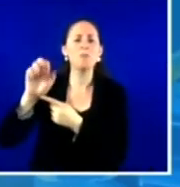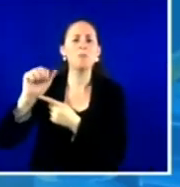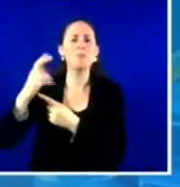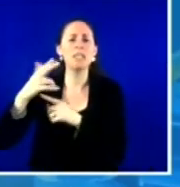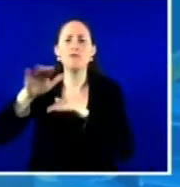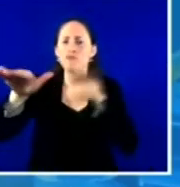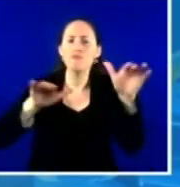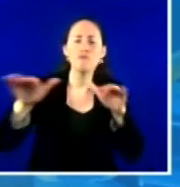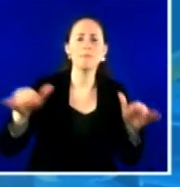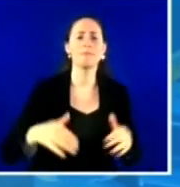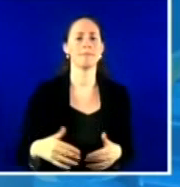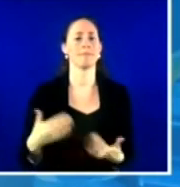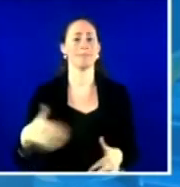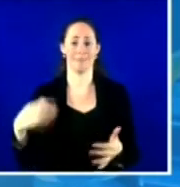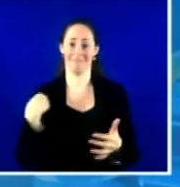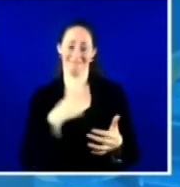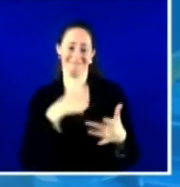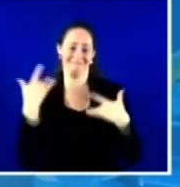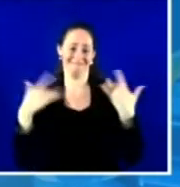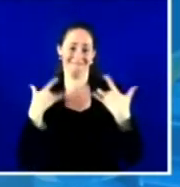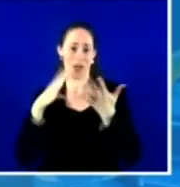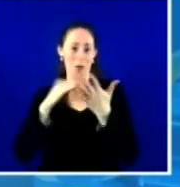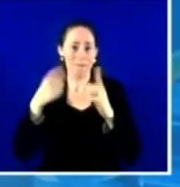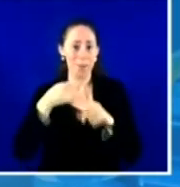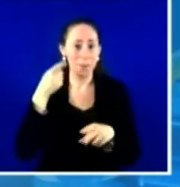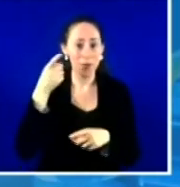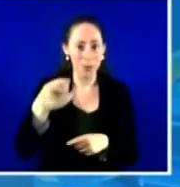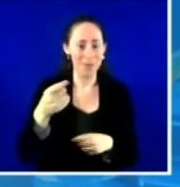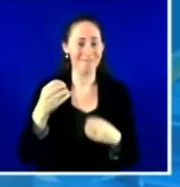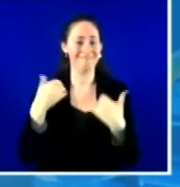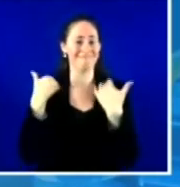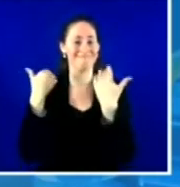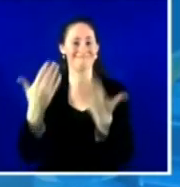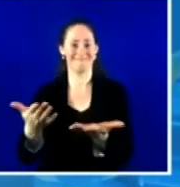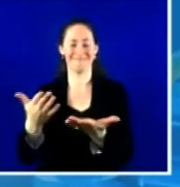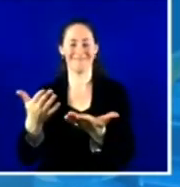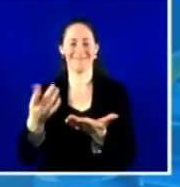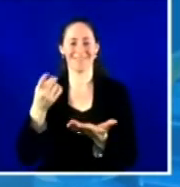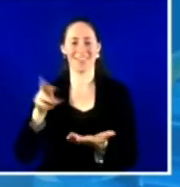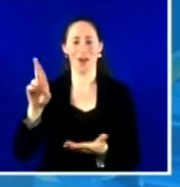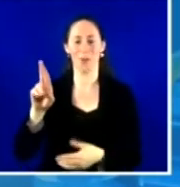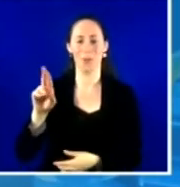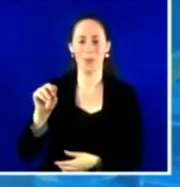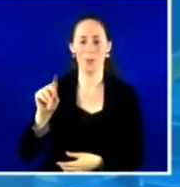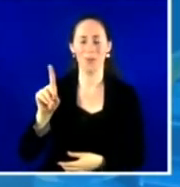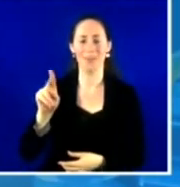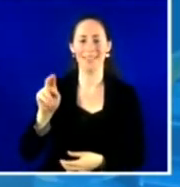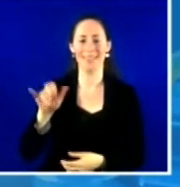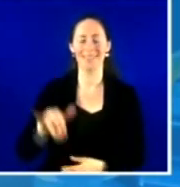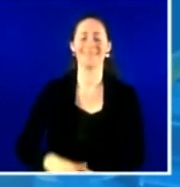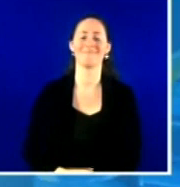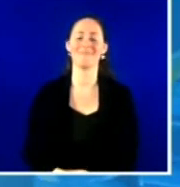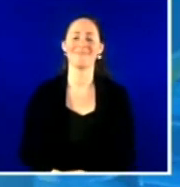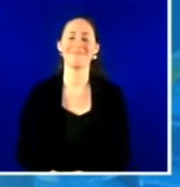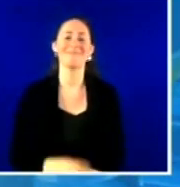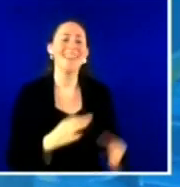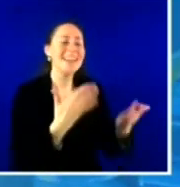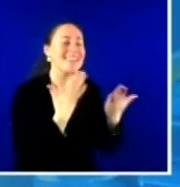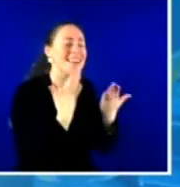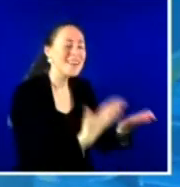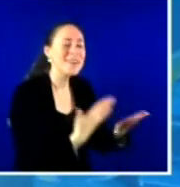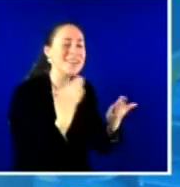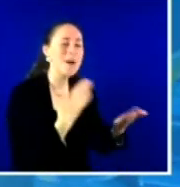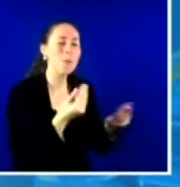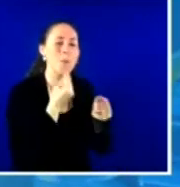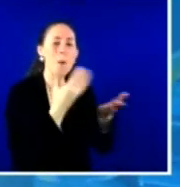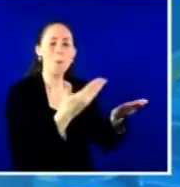So welcome, Dr. Rodney. Rodney Thank you so much, Dr. Nunez-Smith, for the warm introduction and for inviting me to